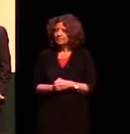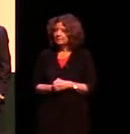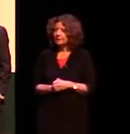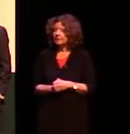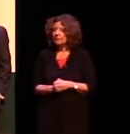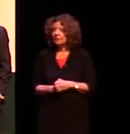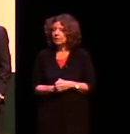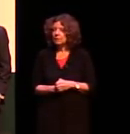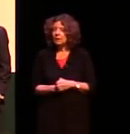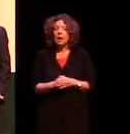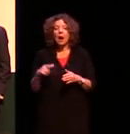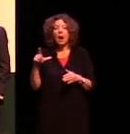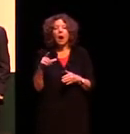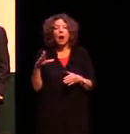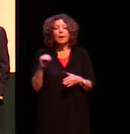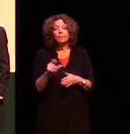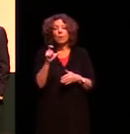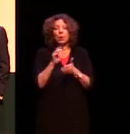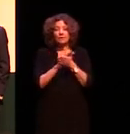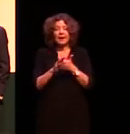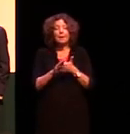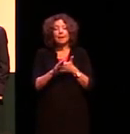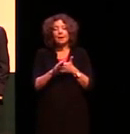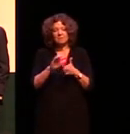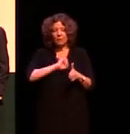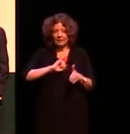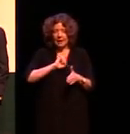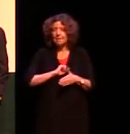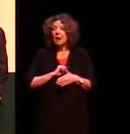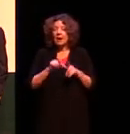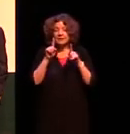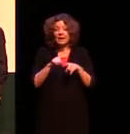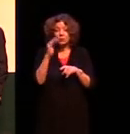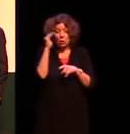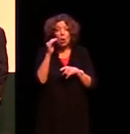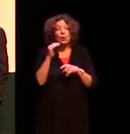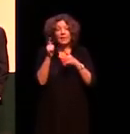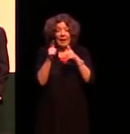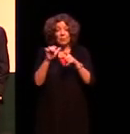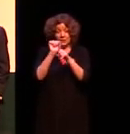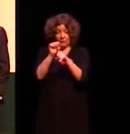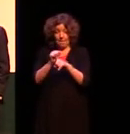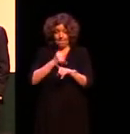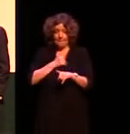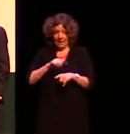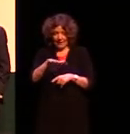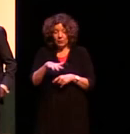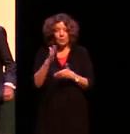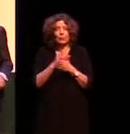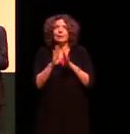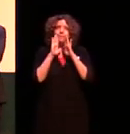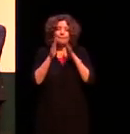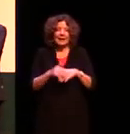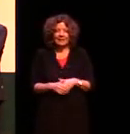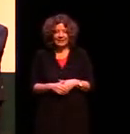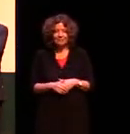I come from Coffs Harbour and have recently started learning Goombangia language up there yeah and it's just been a really amazing